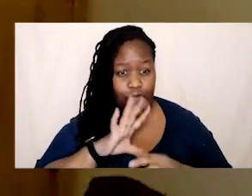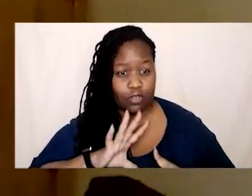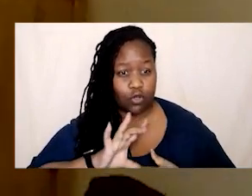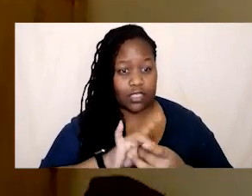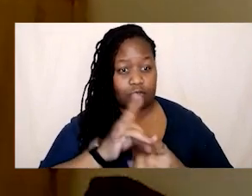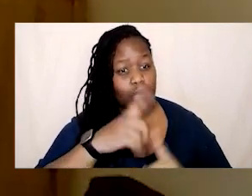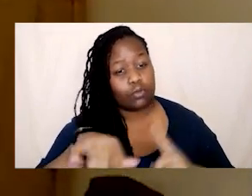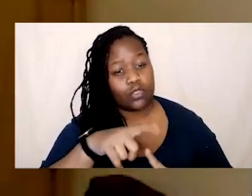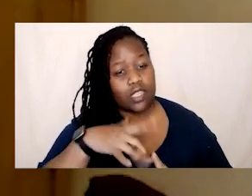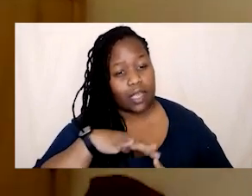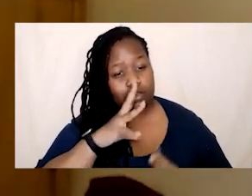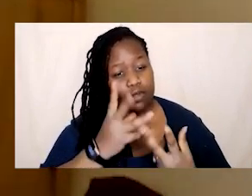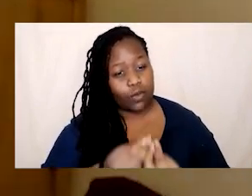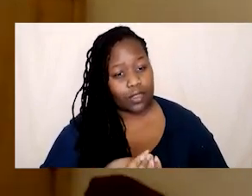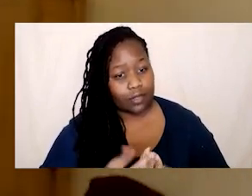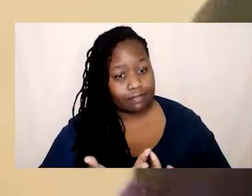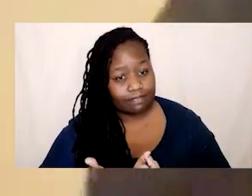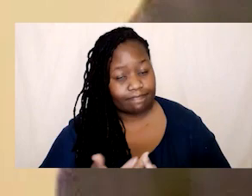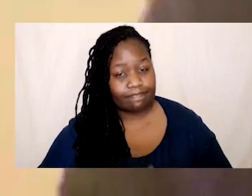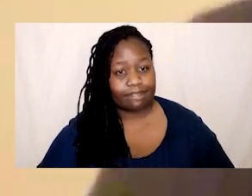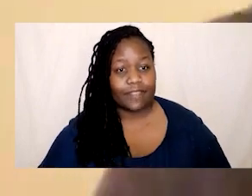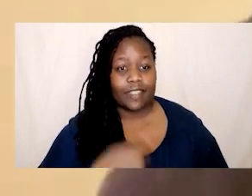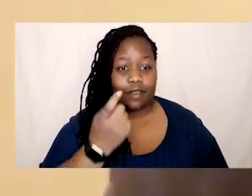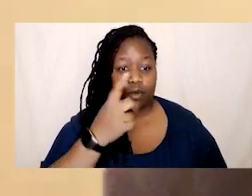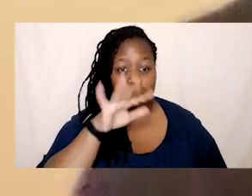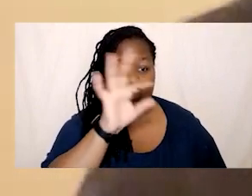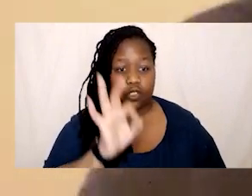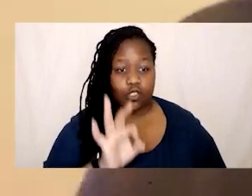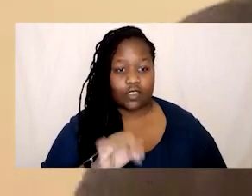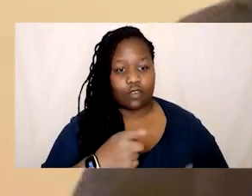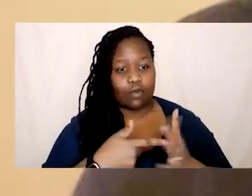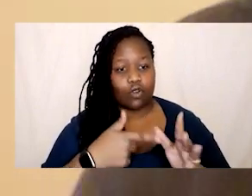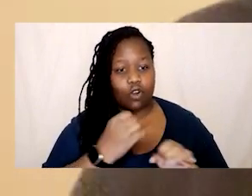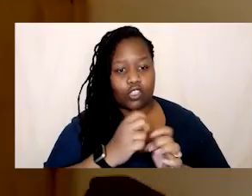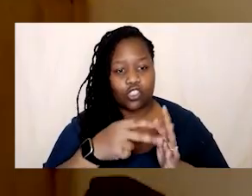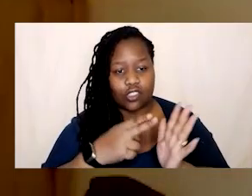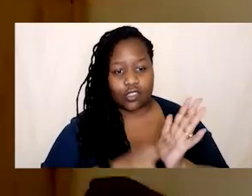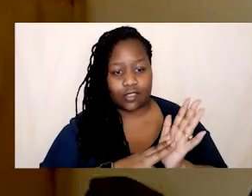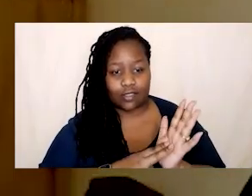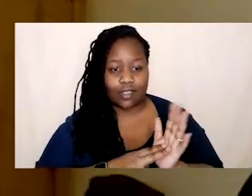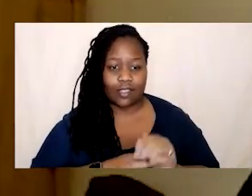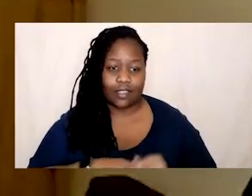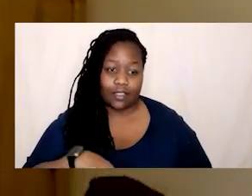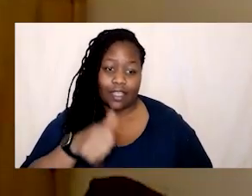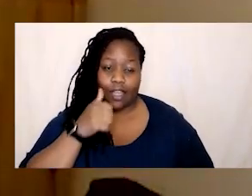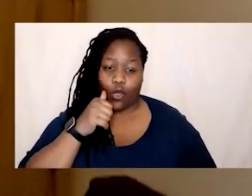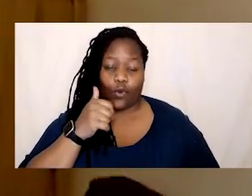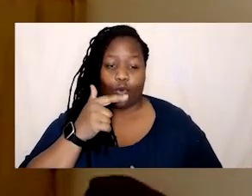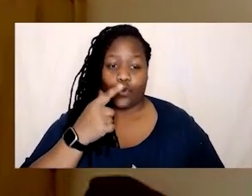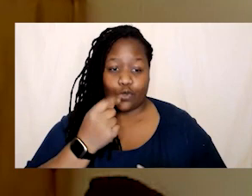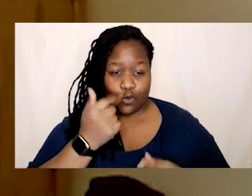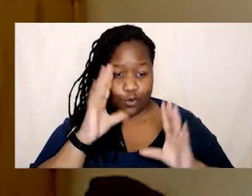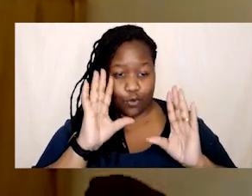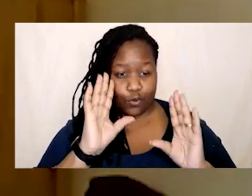we have one more question oh this is from rajan i know um we're about to end um which yeah